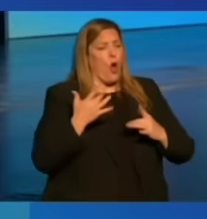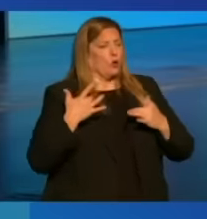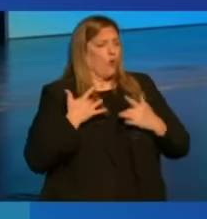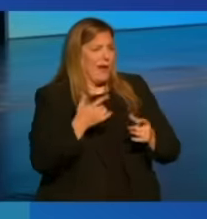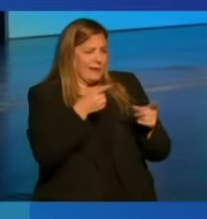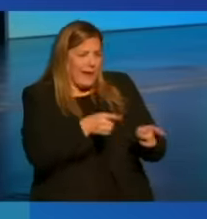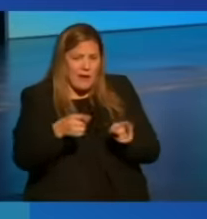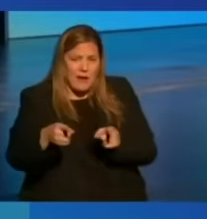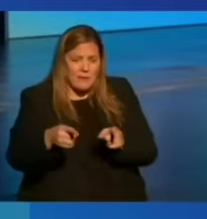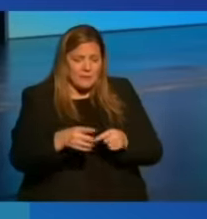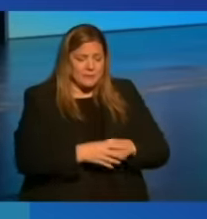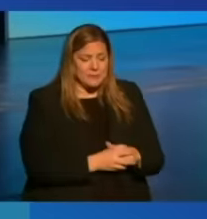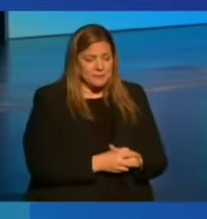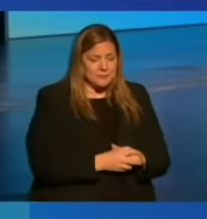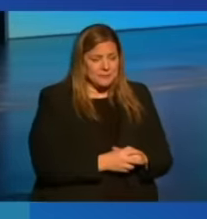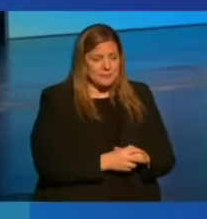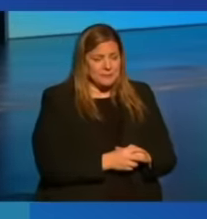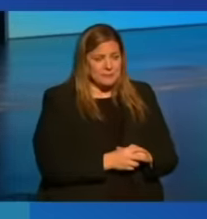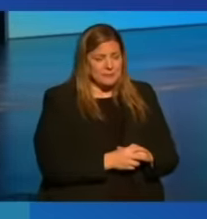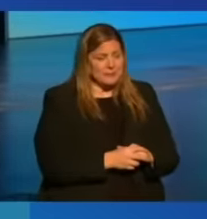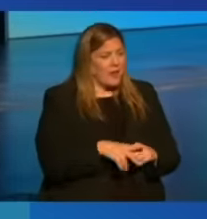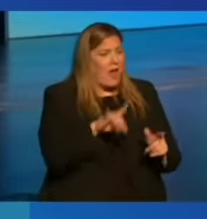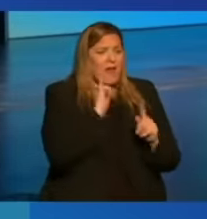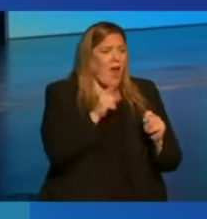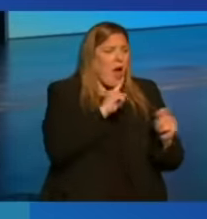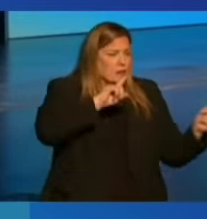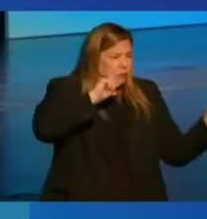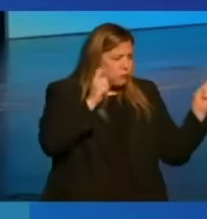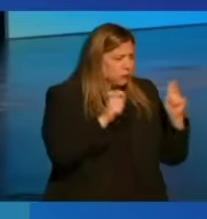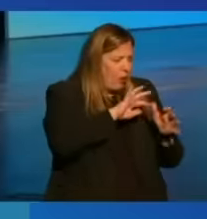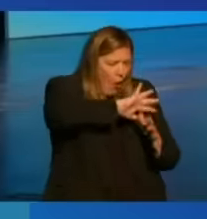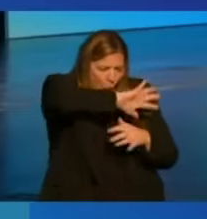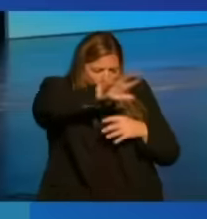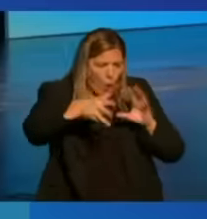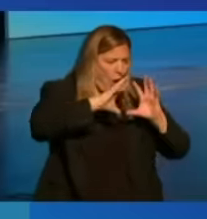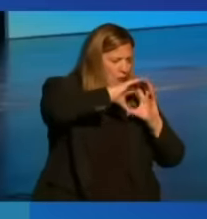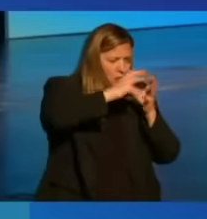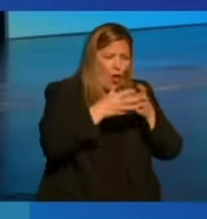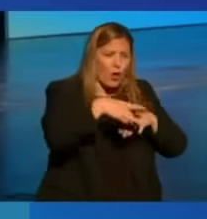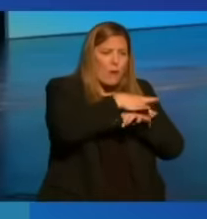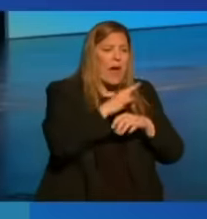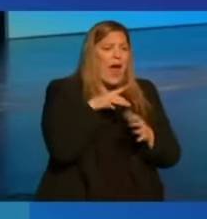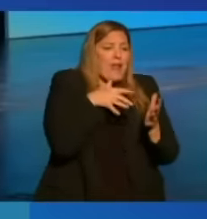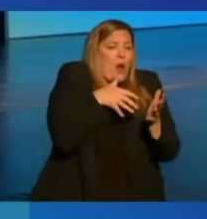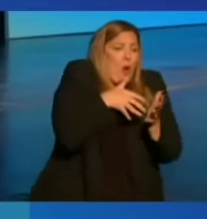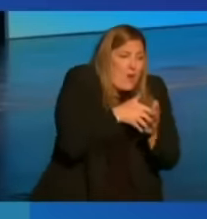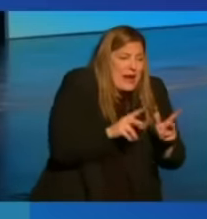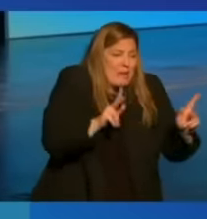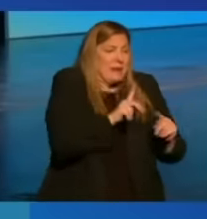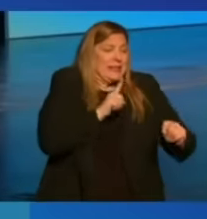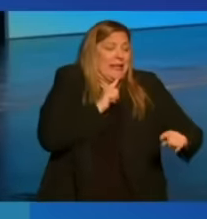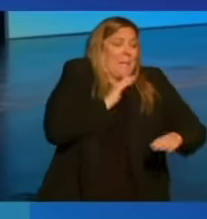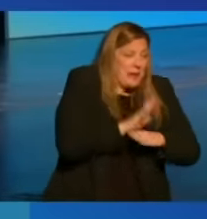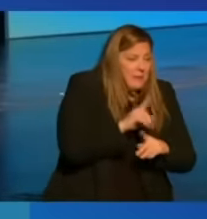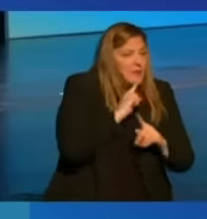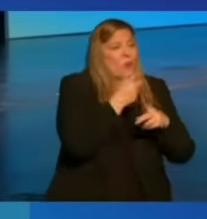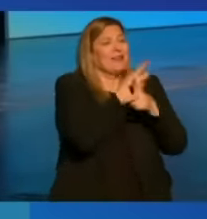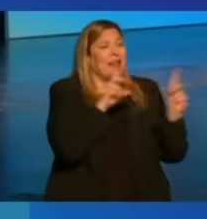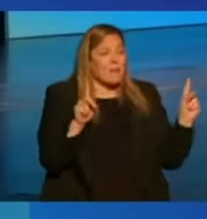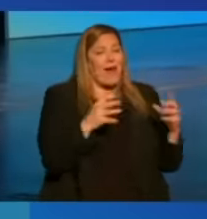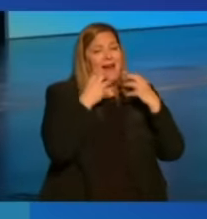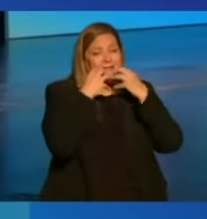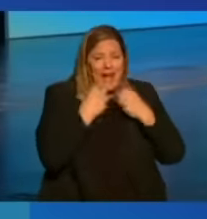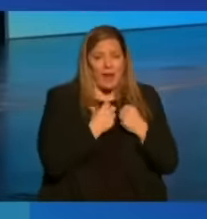that are sweeping across the globe. And they're weakening people's commitment to democratic values.